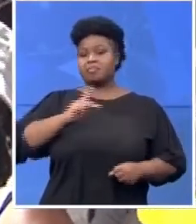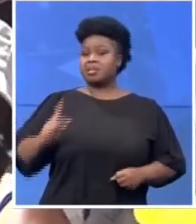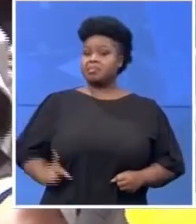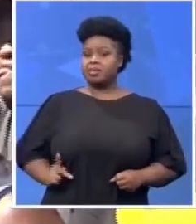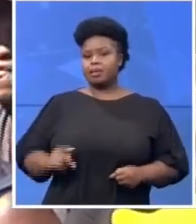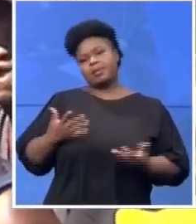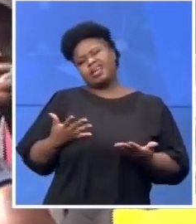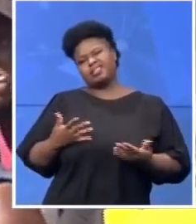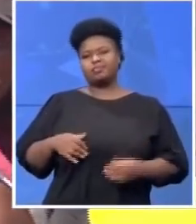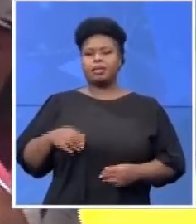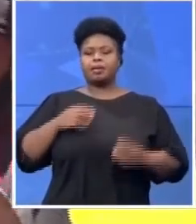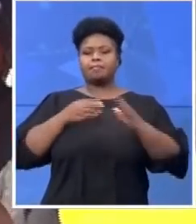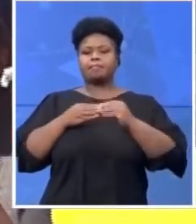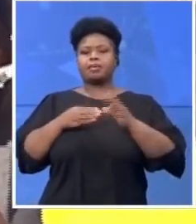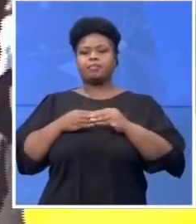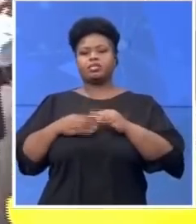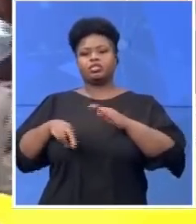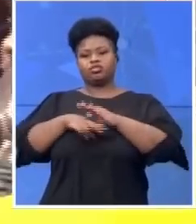was deployed.